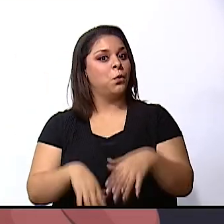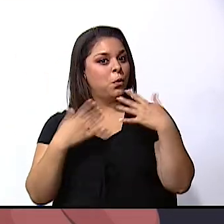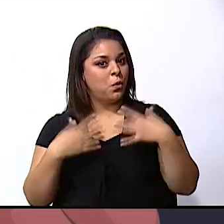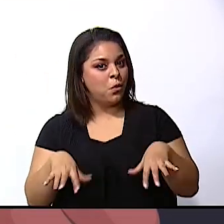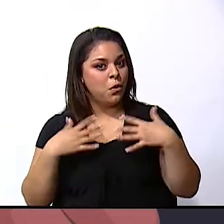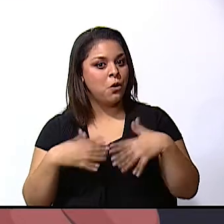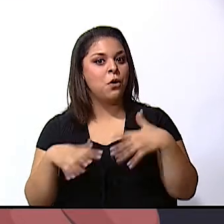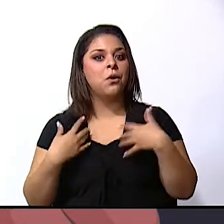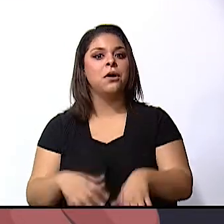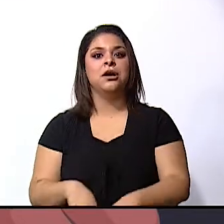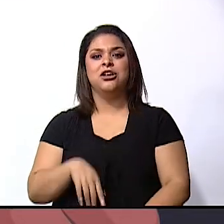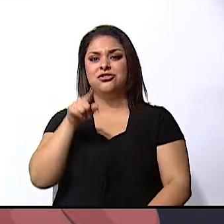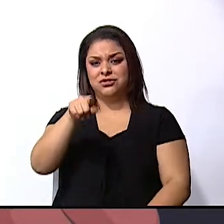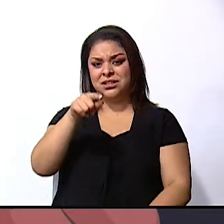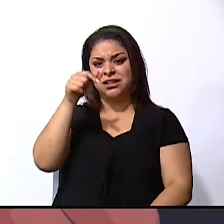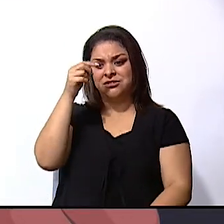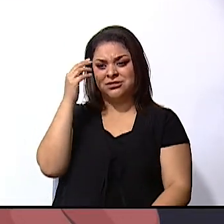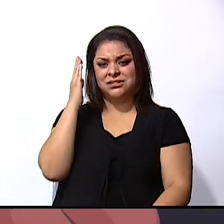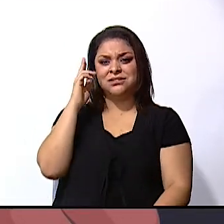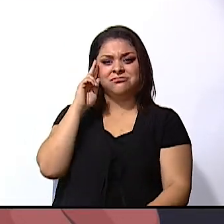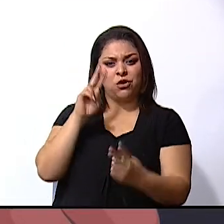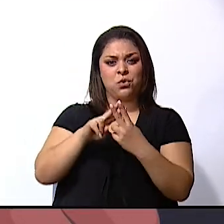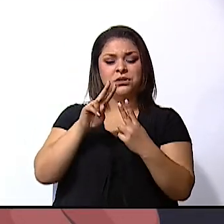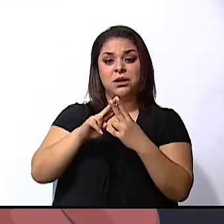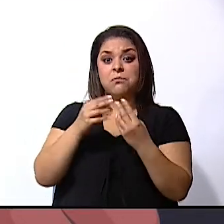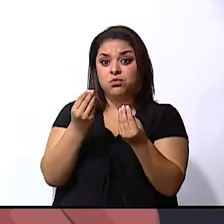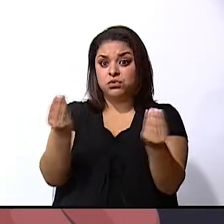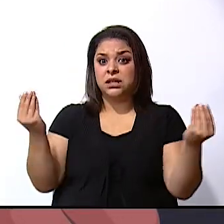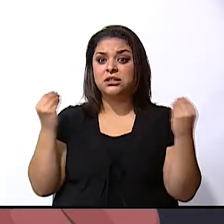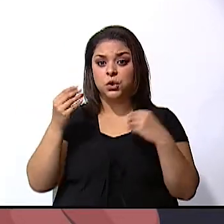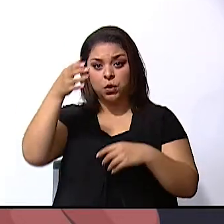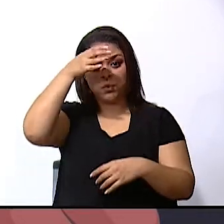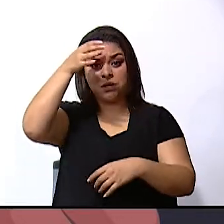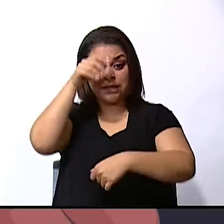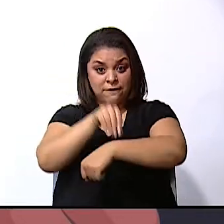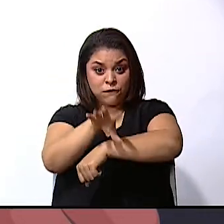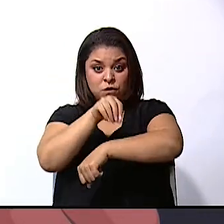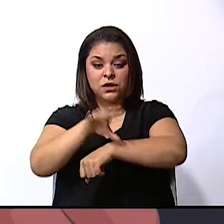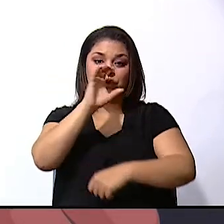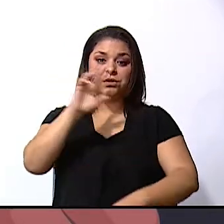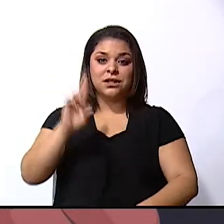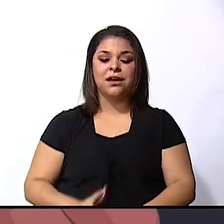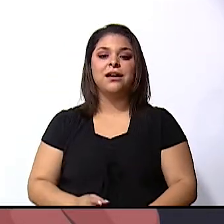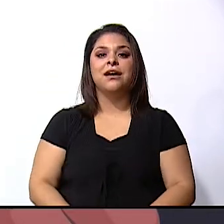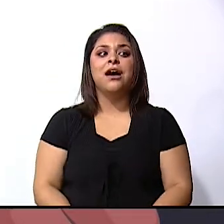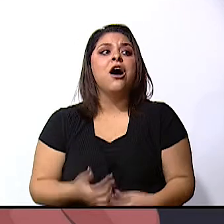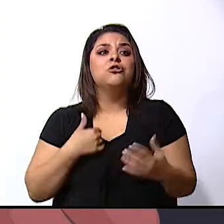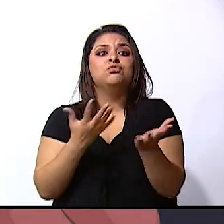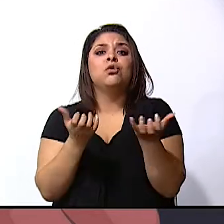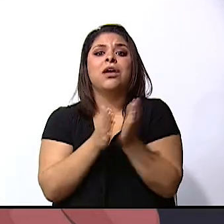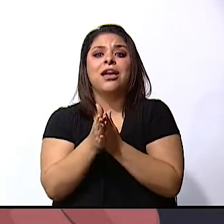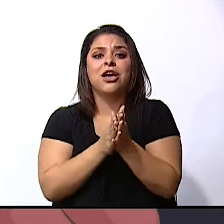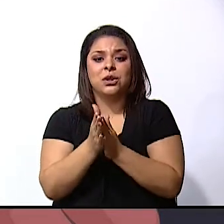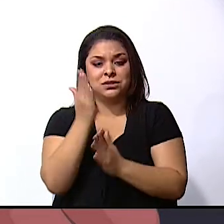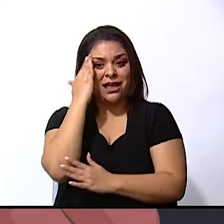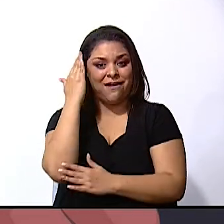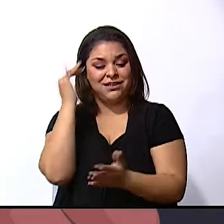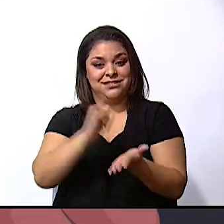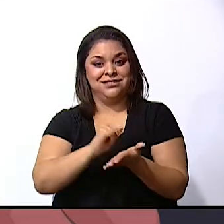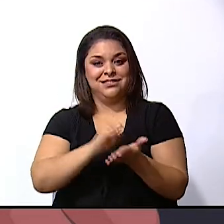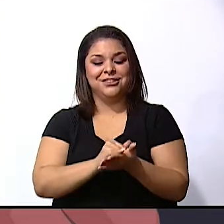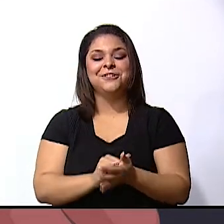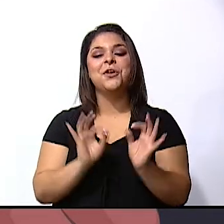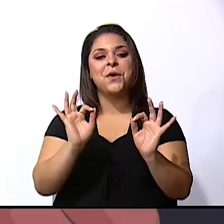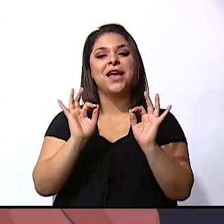and do you know how many cultures influenced costa rica i would like to know that okay